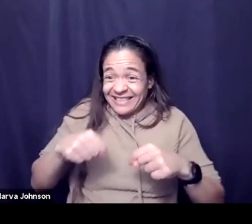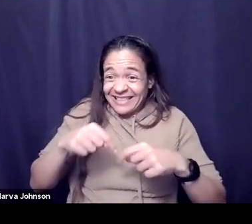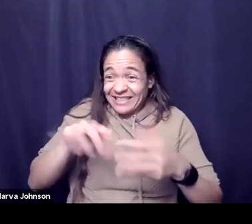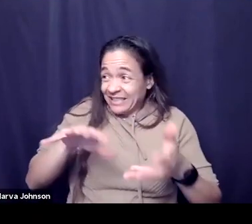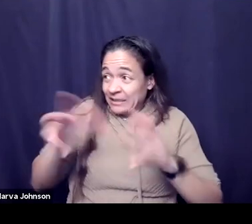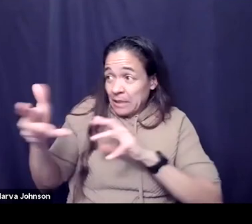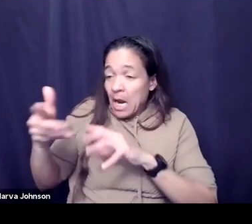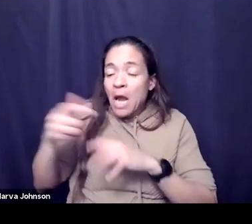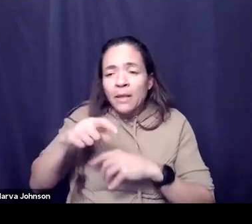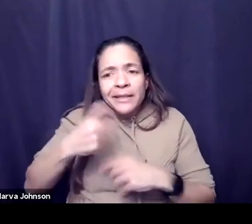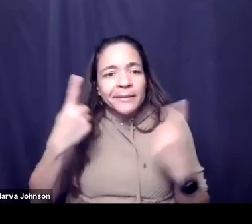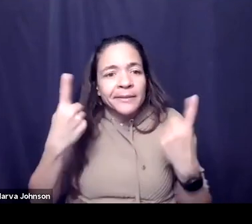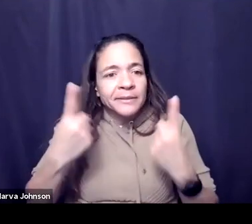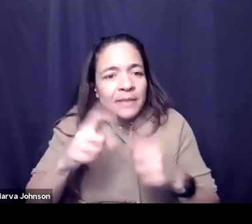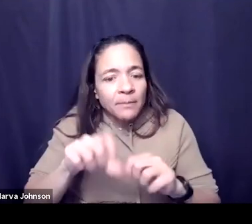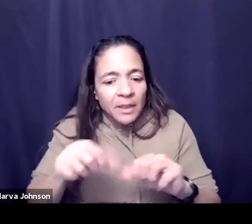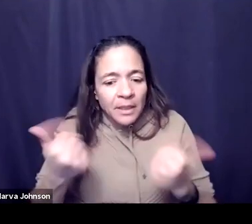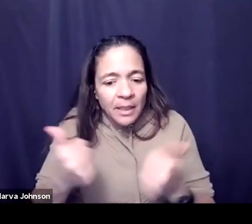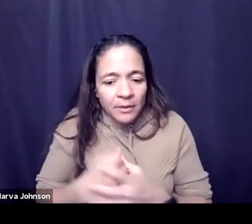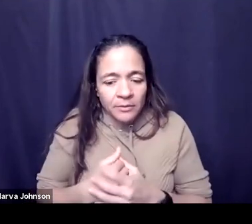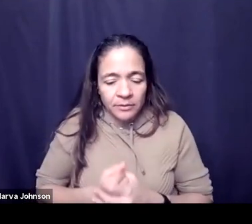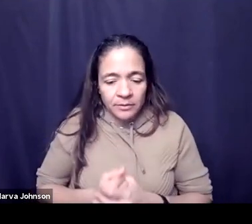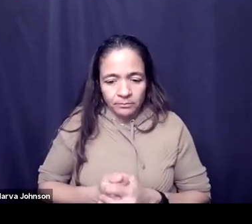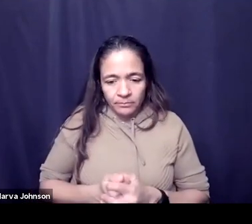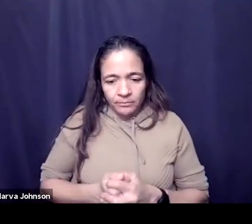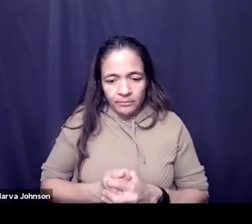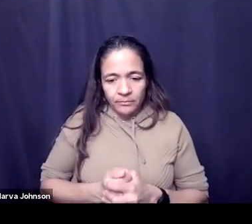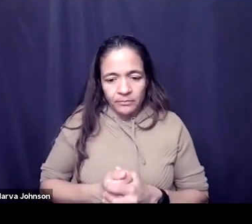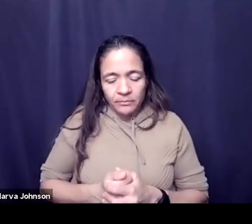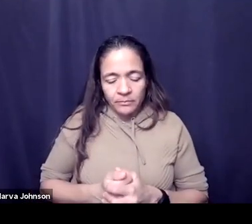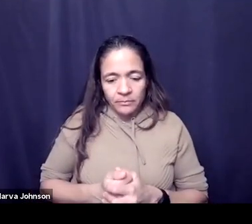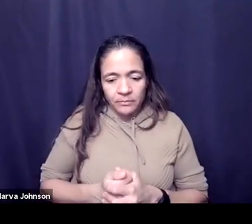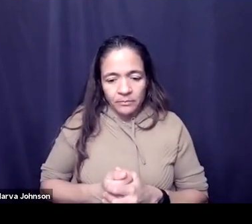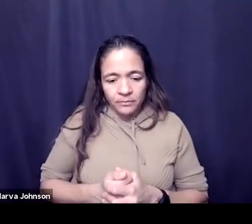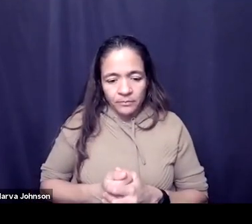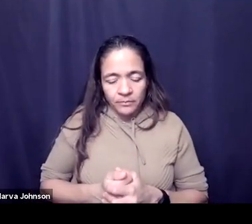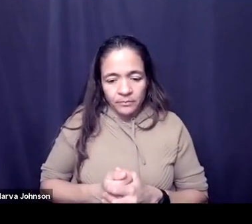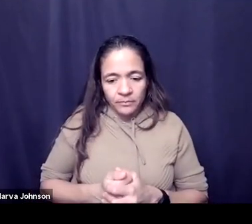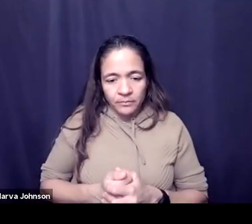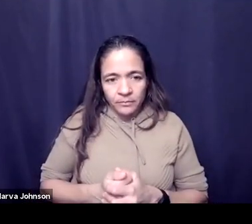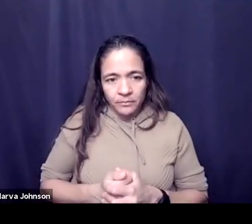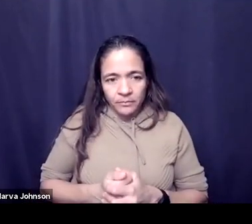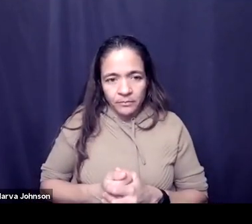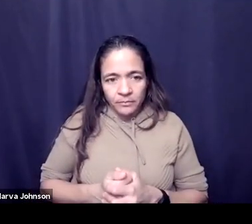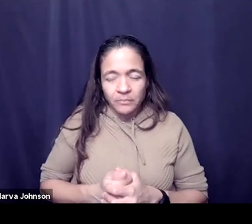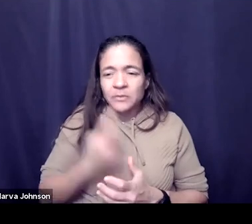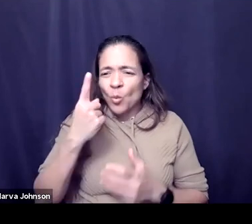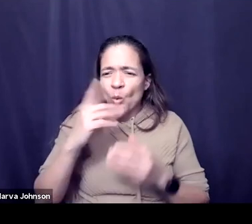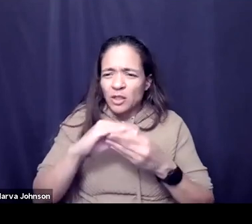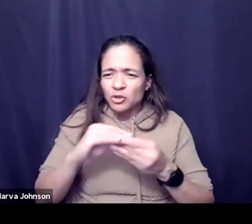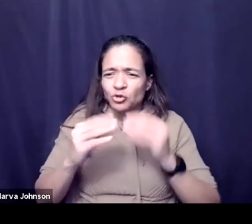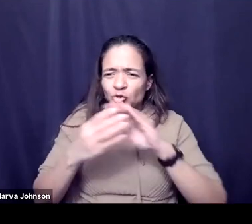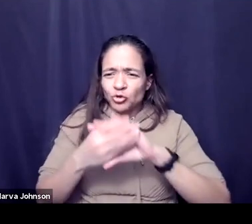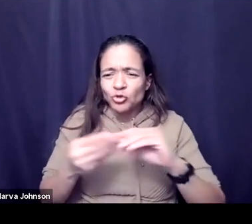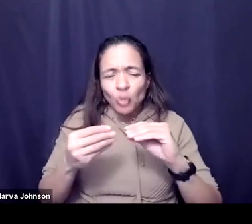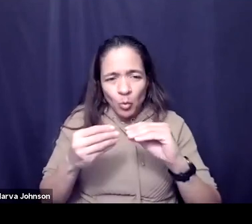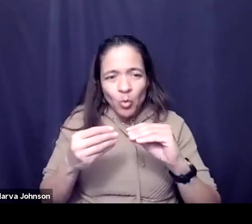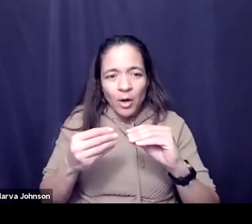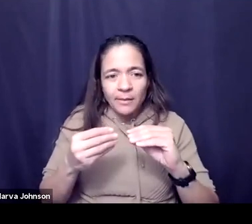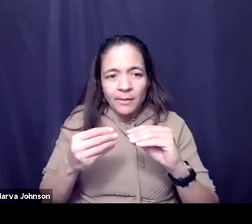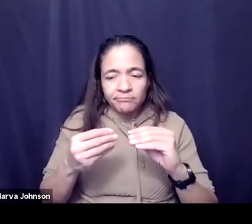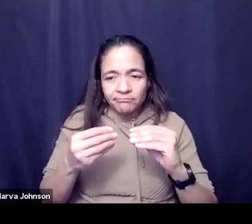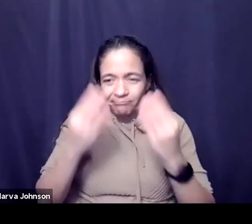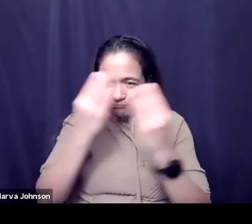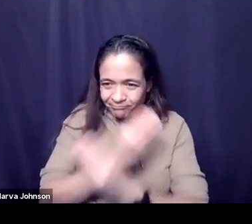you know one one story i have that kind of brings us to life to think about the